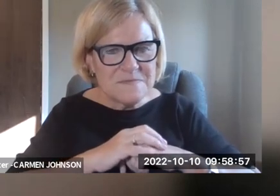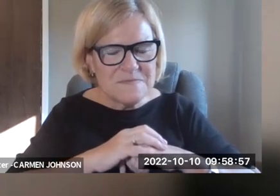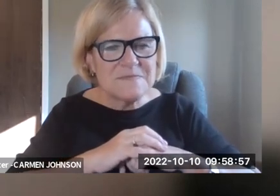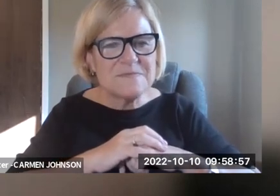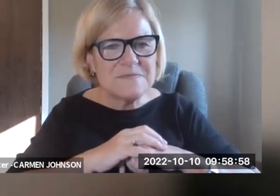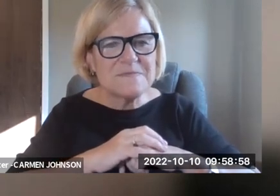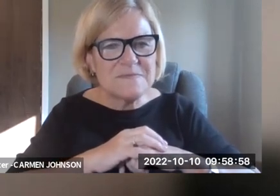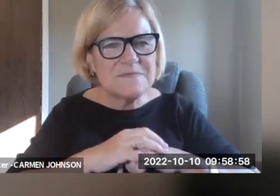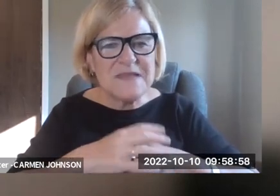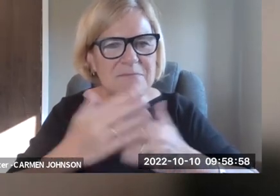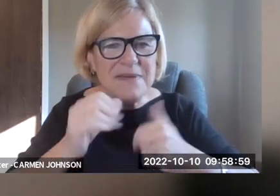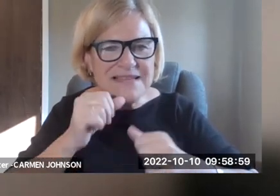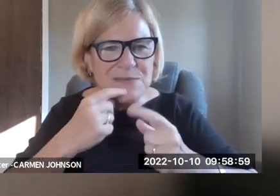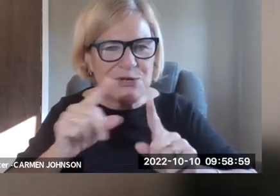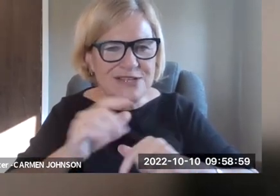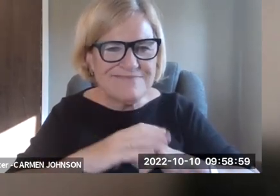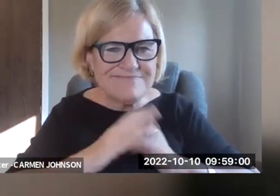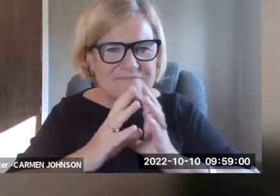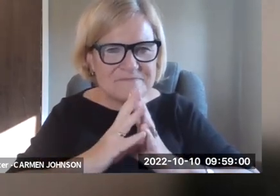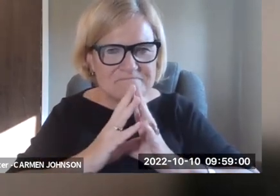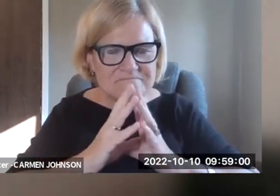Okay. Now you need to unmute.